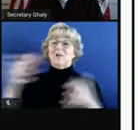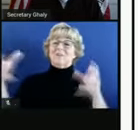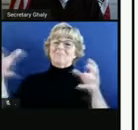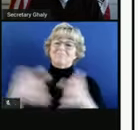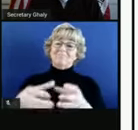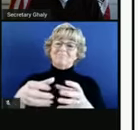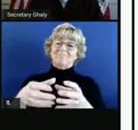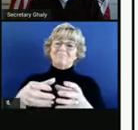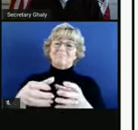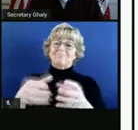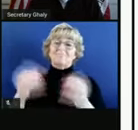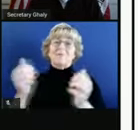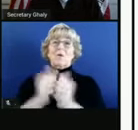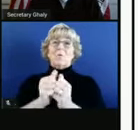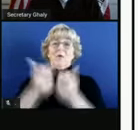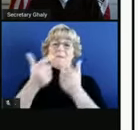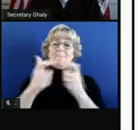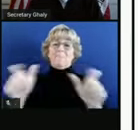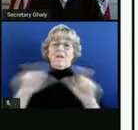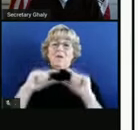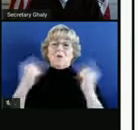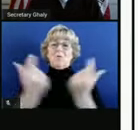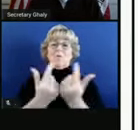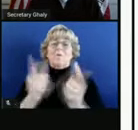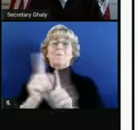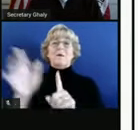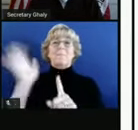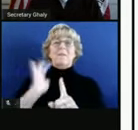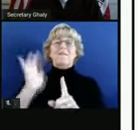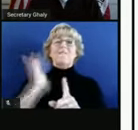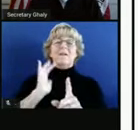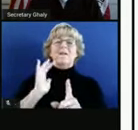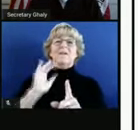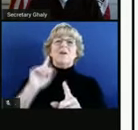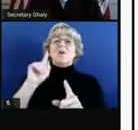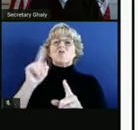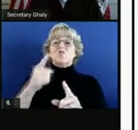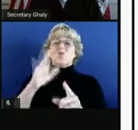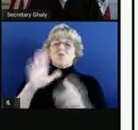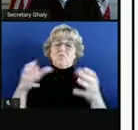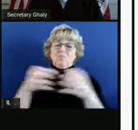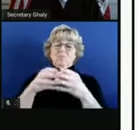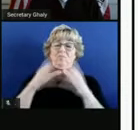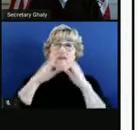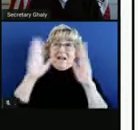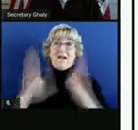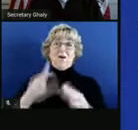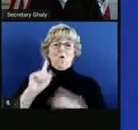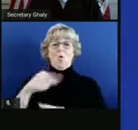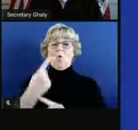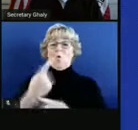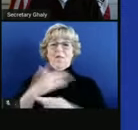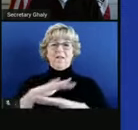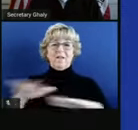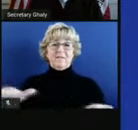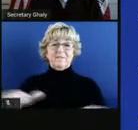with as big a group as before and consider doing it with just your household. Next slide, please.